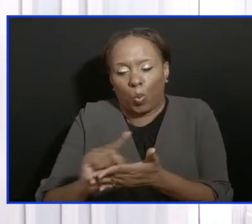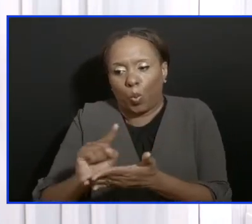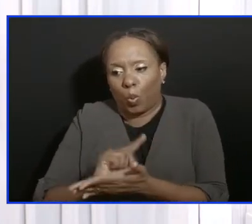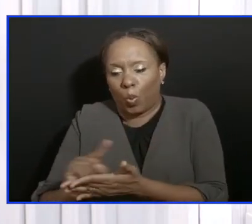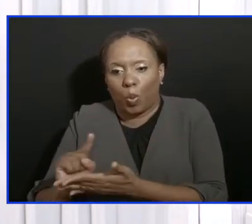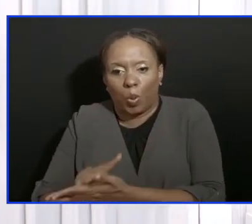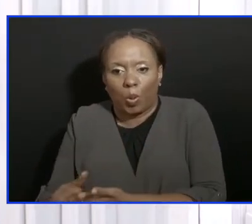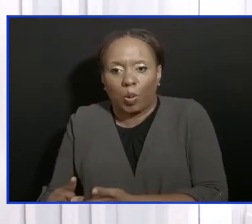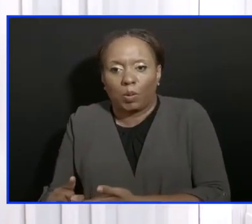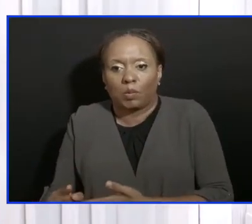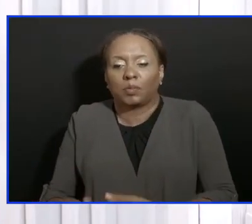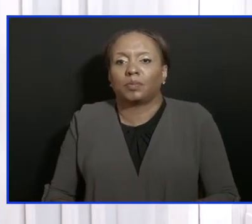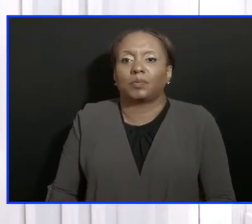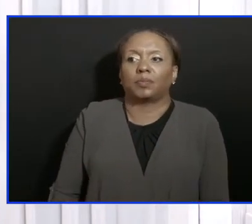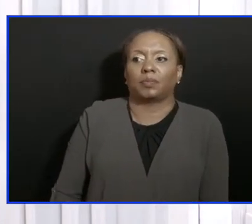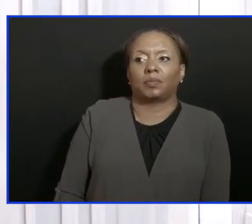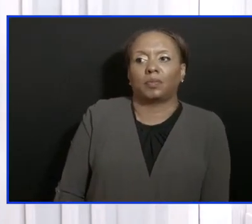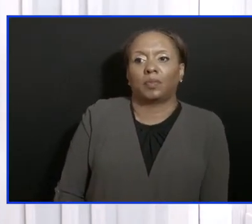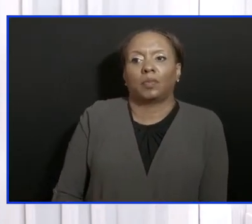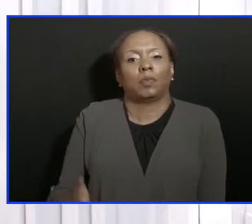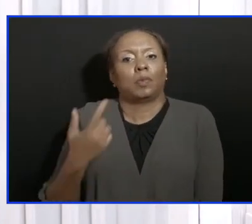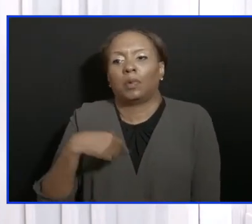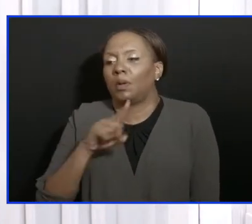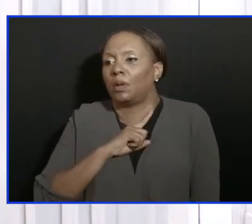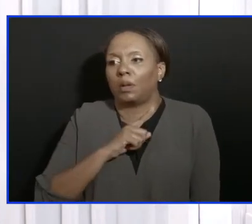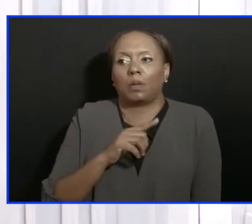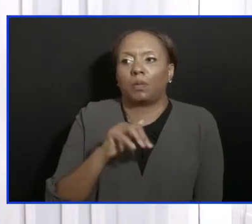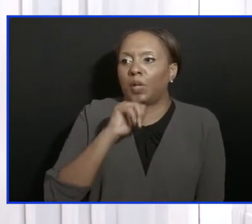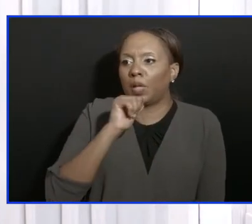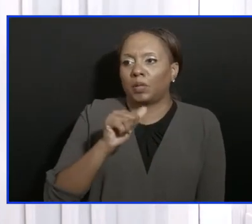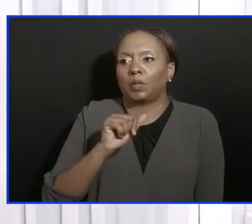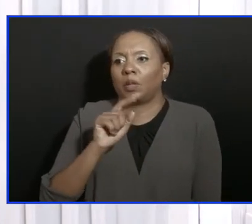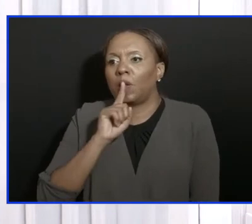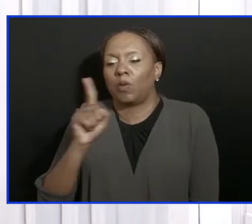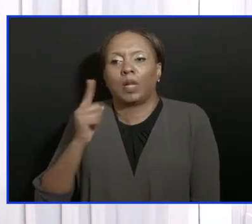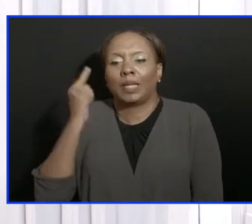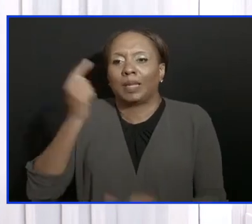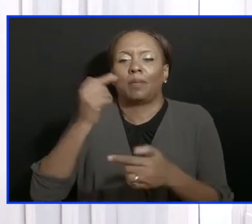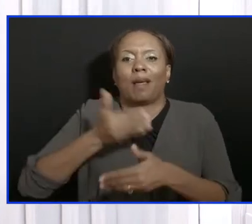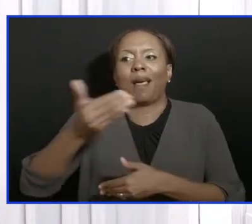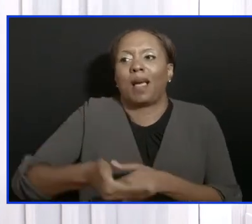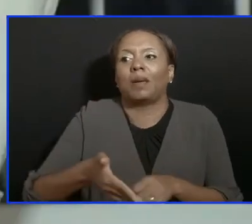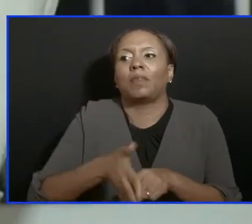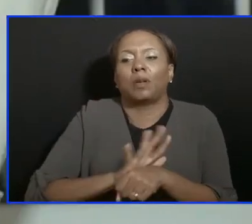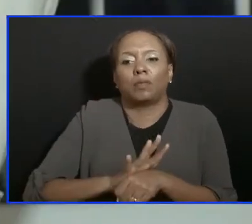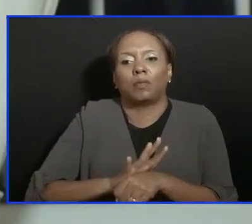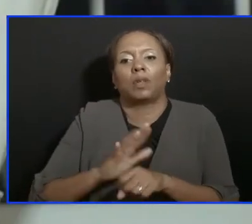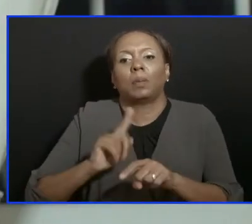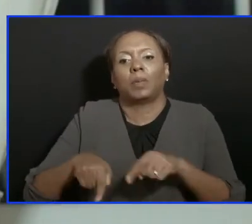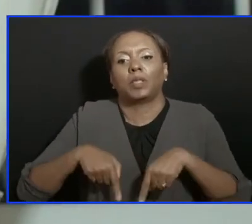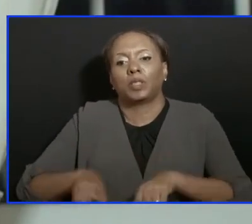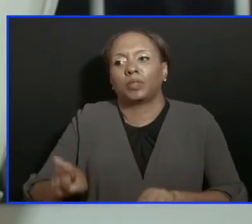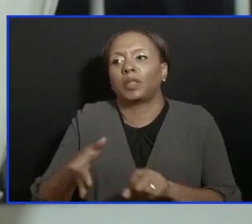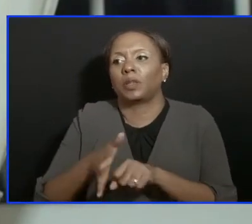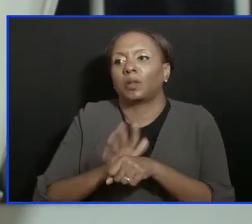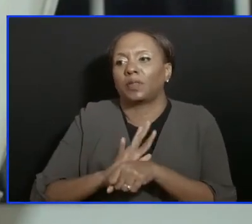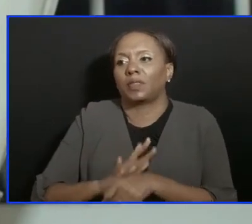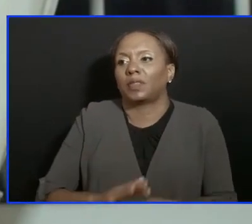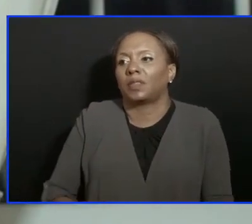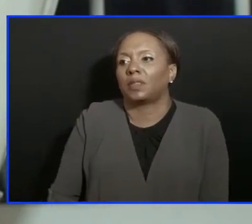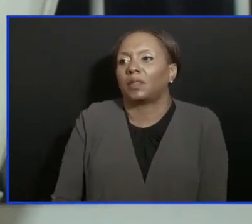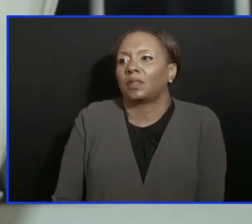said, there is no post-COVID reconstruction. There is reconstruction during COVID. Are there any further questions?